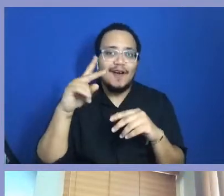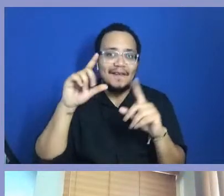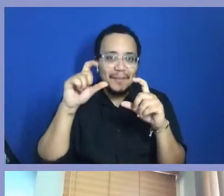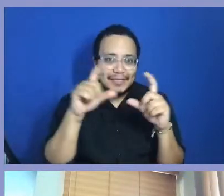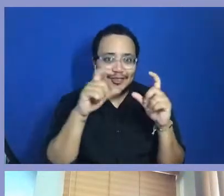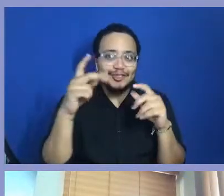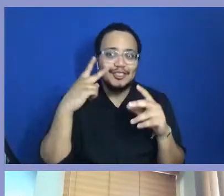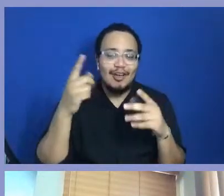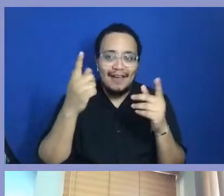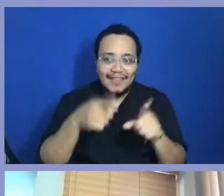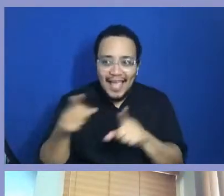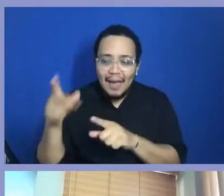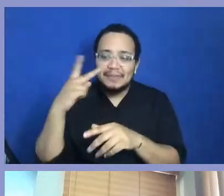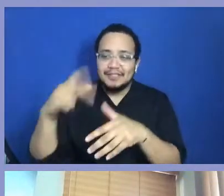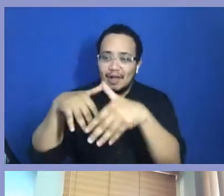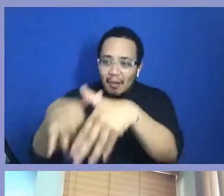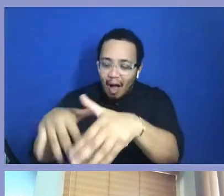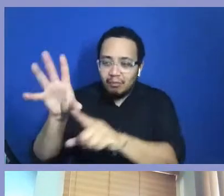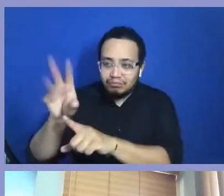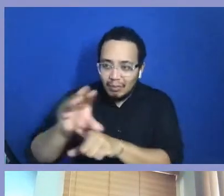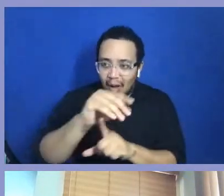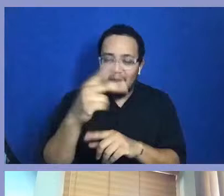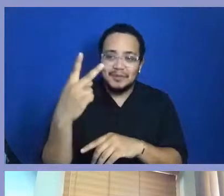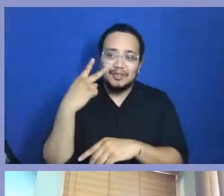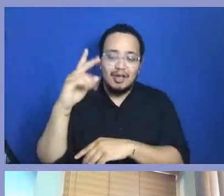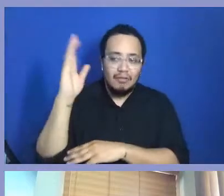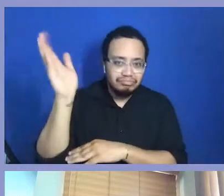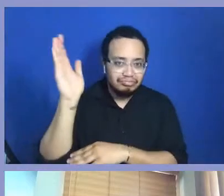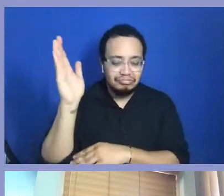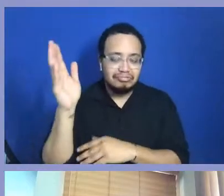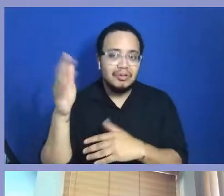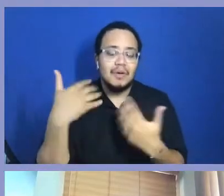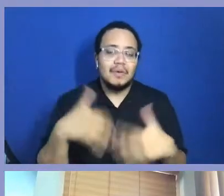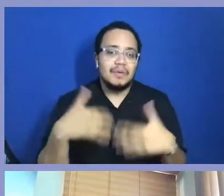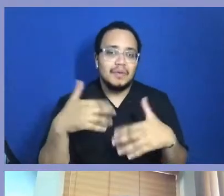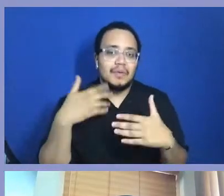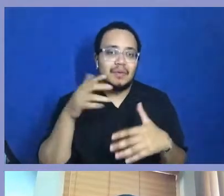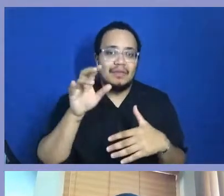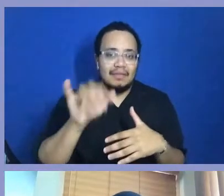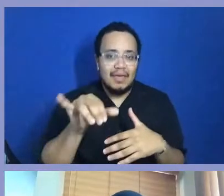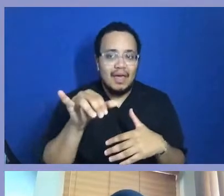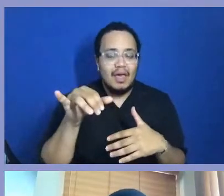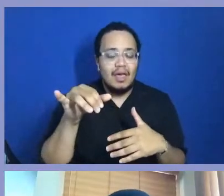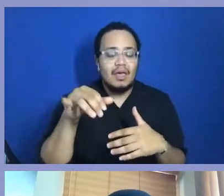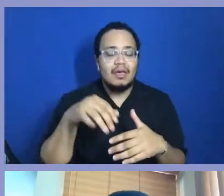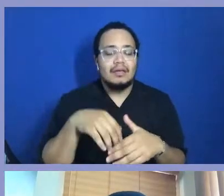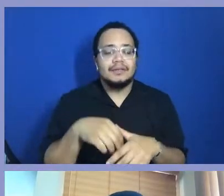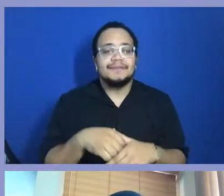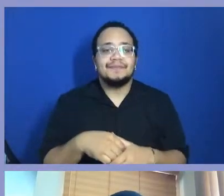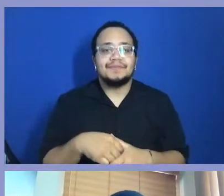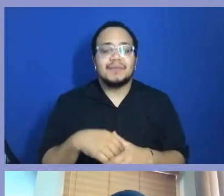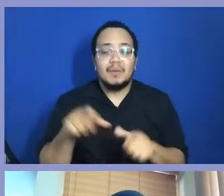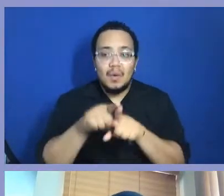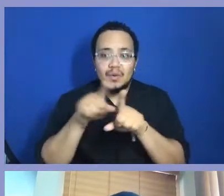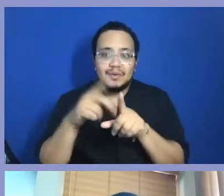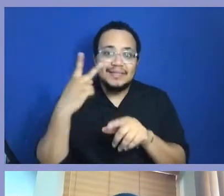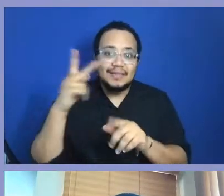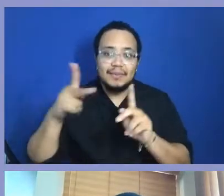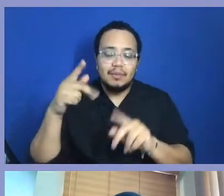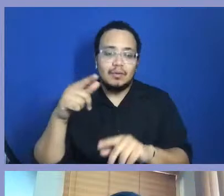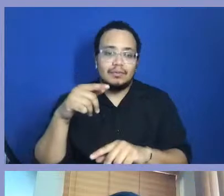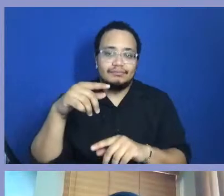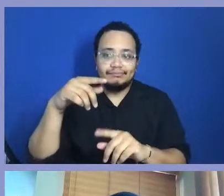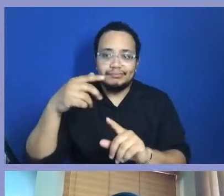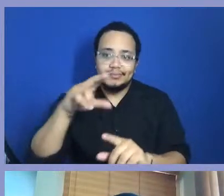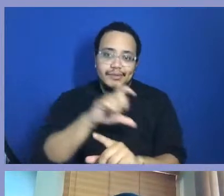movements. Like, you know, same, same with just a lot of current social injustice. It's because you have the digital, the media